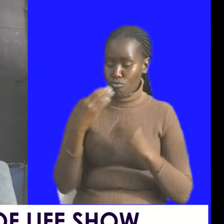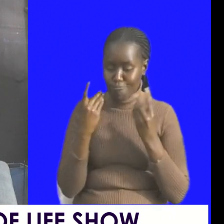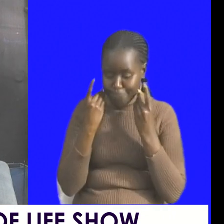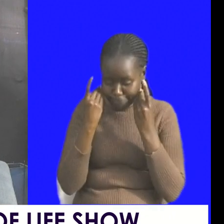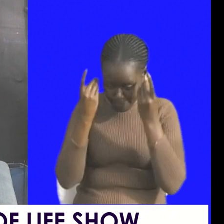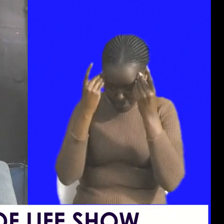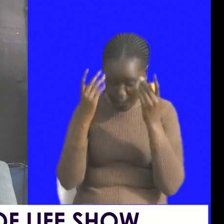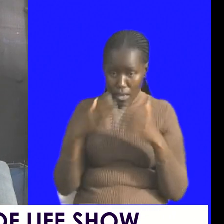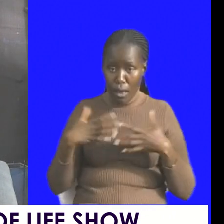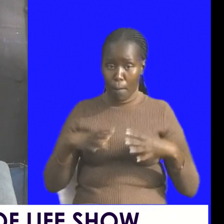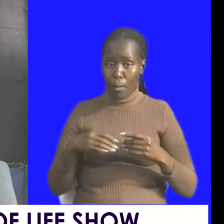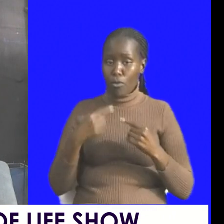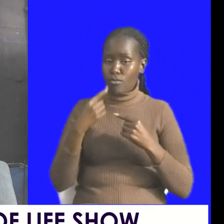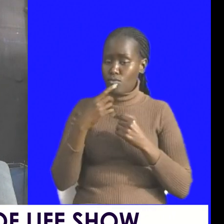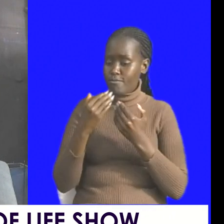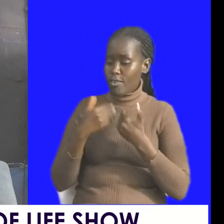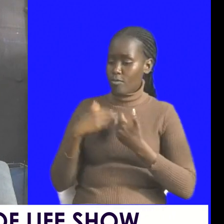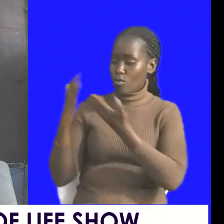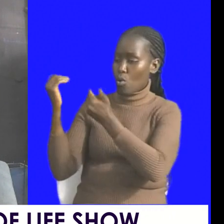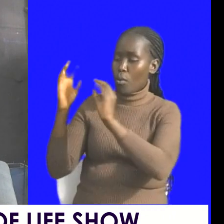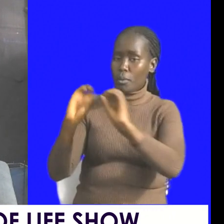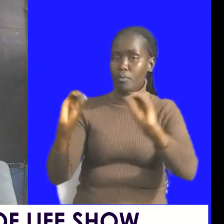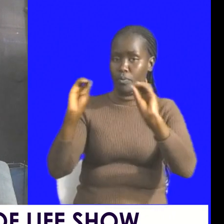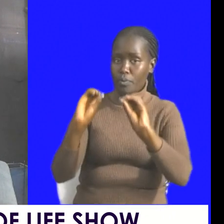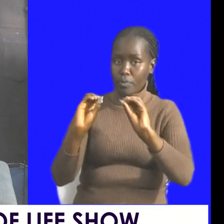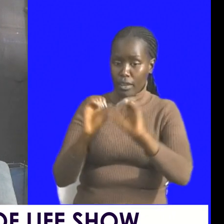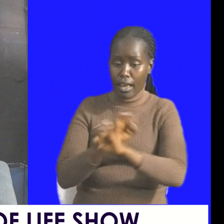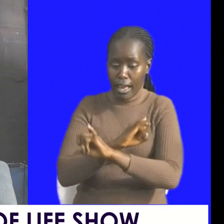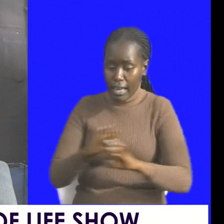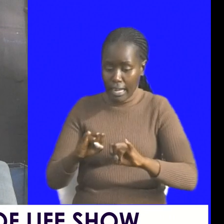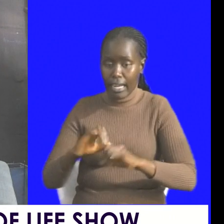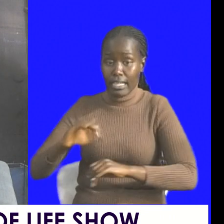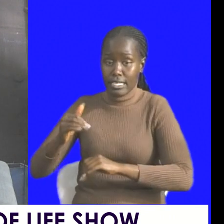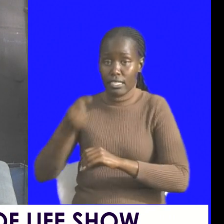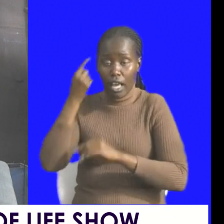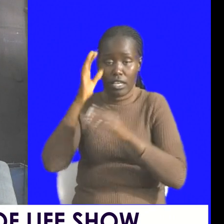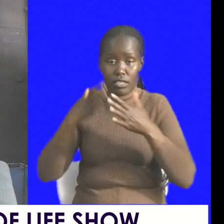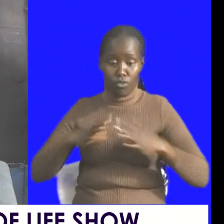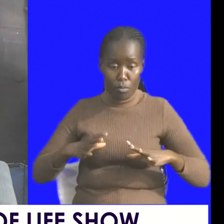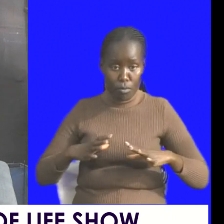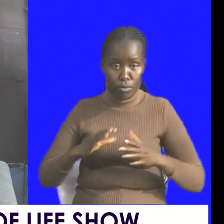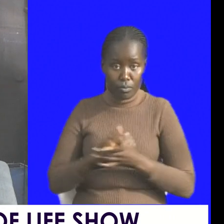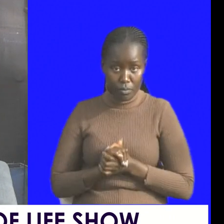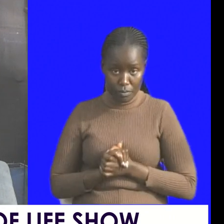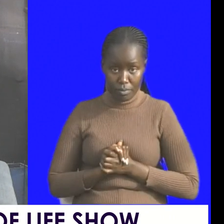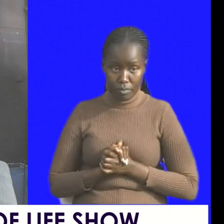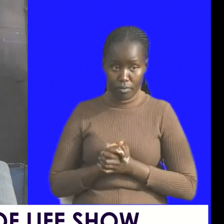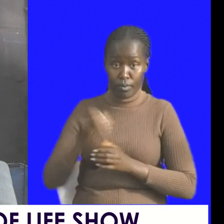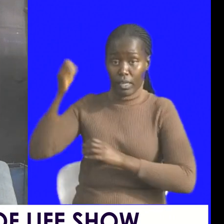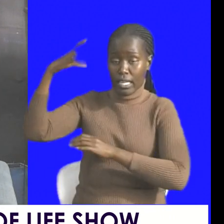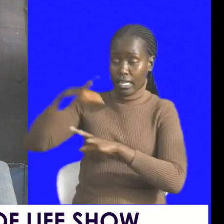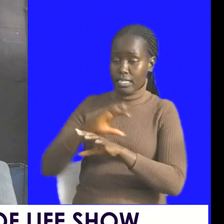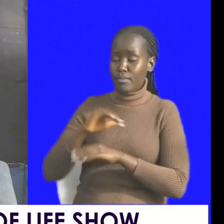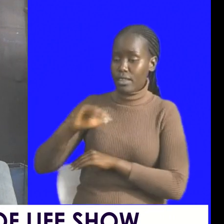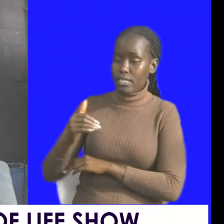people losing hope why not clean up cities for people make the streets clean light up the cities